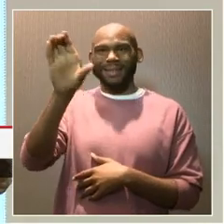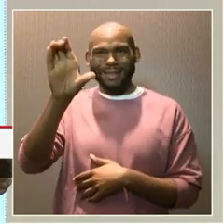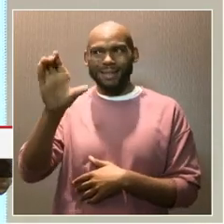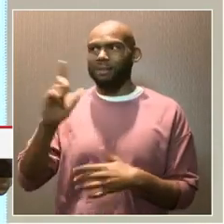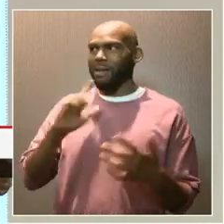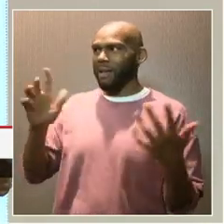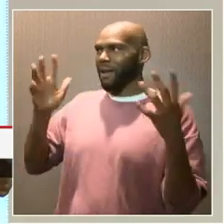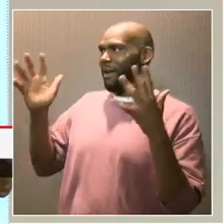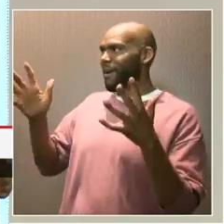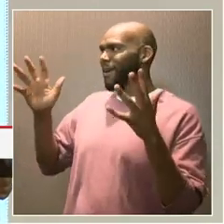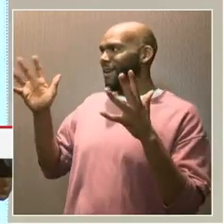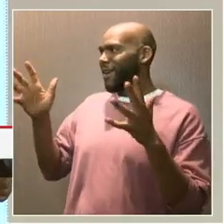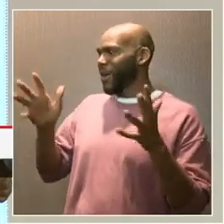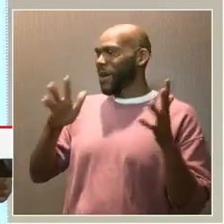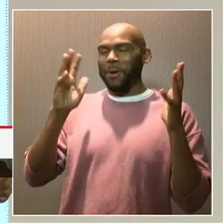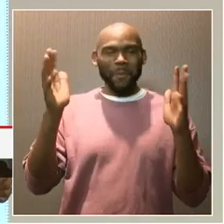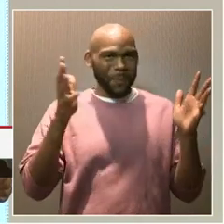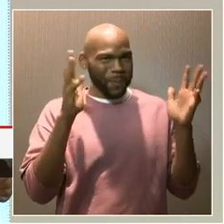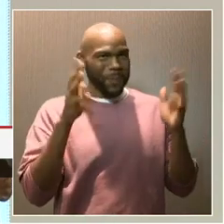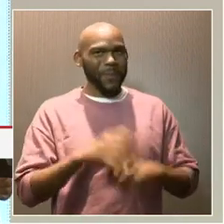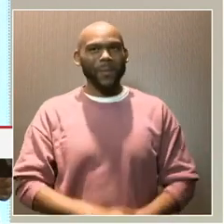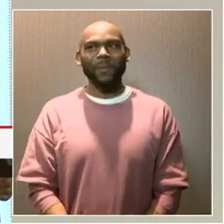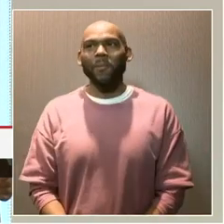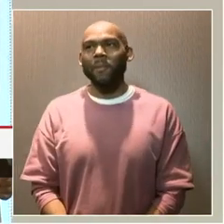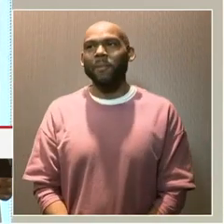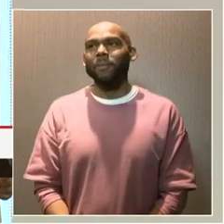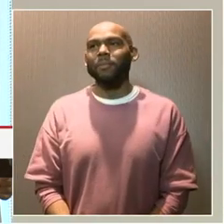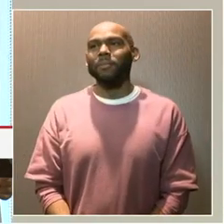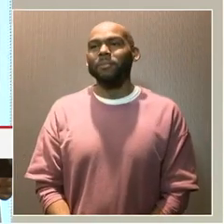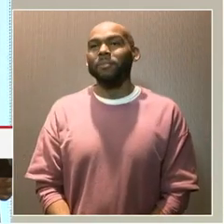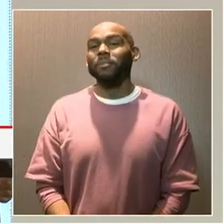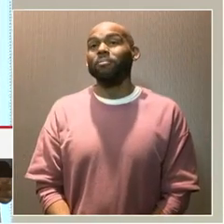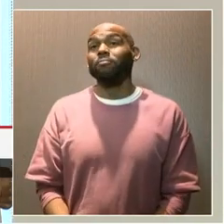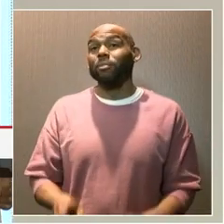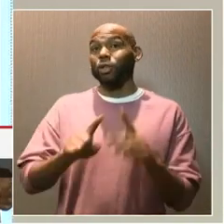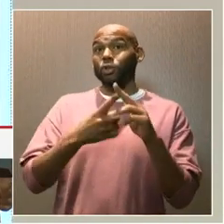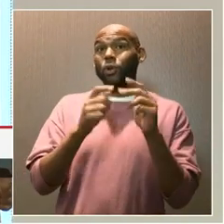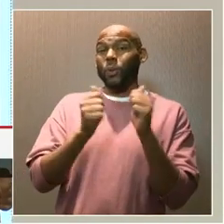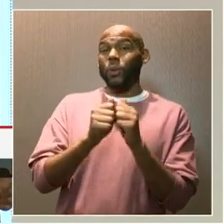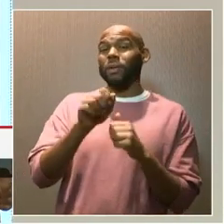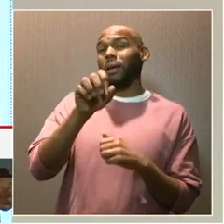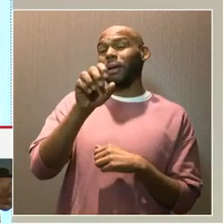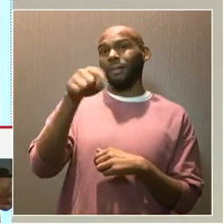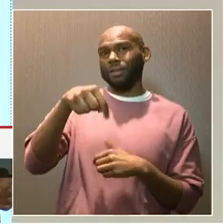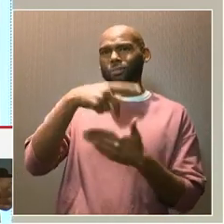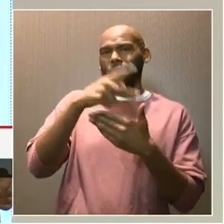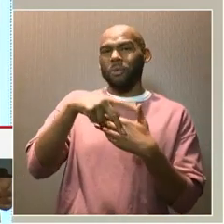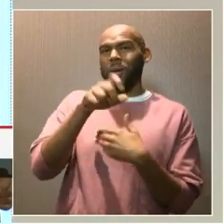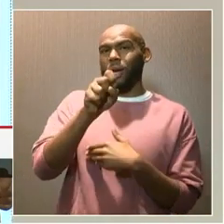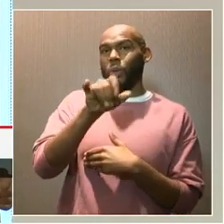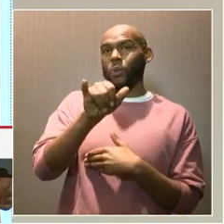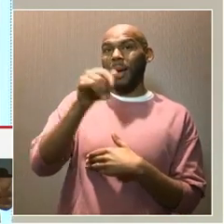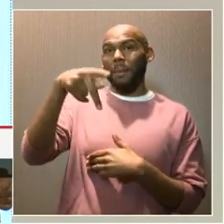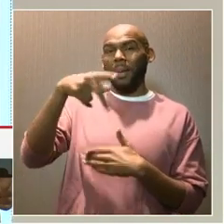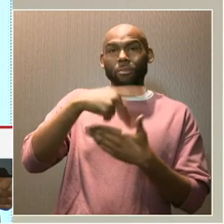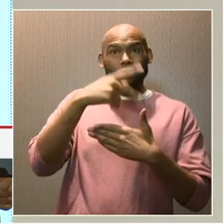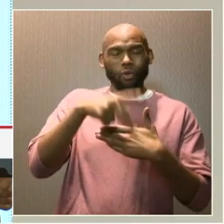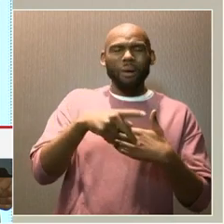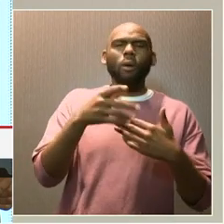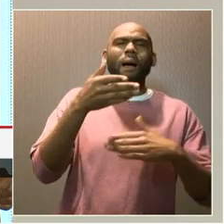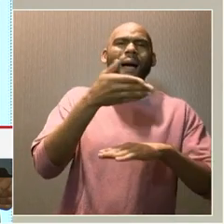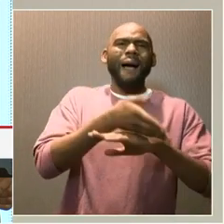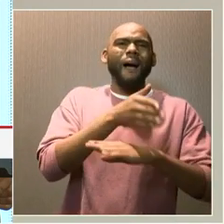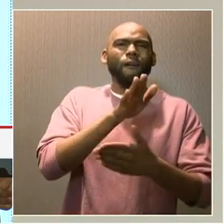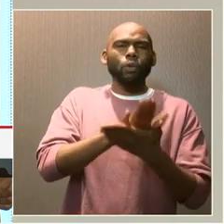the SYEP program from an after-school program